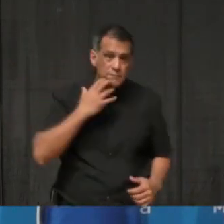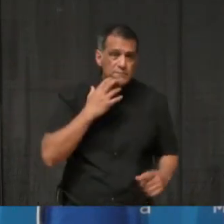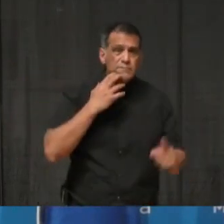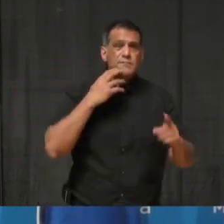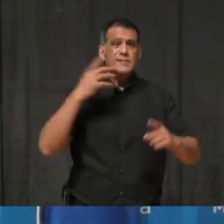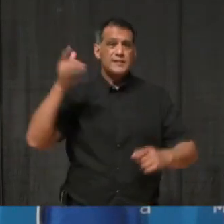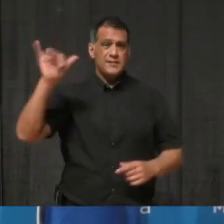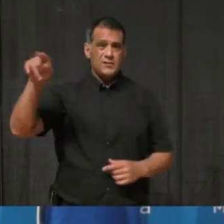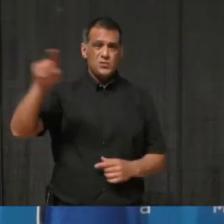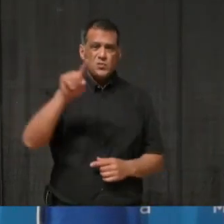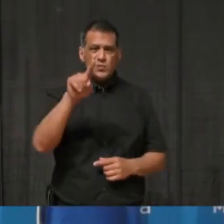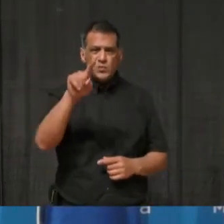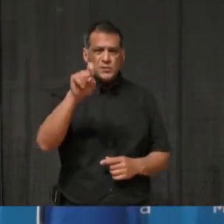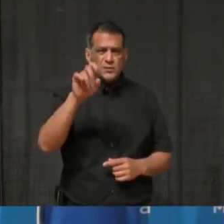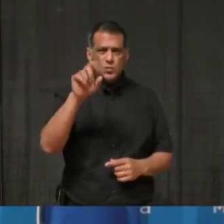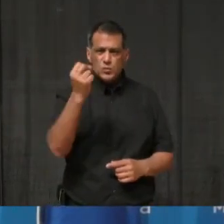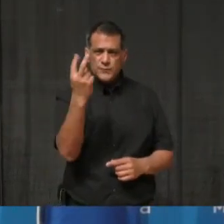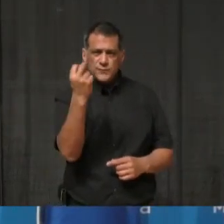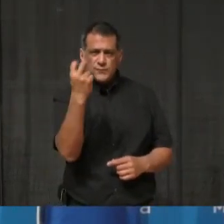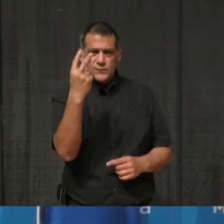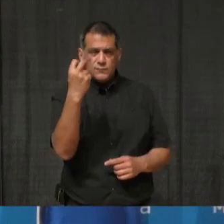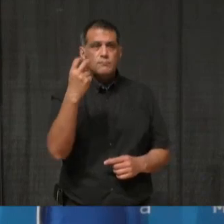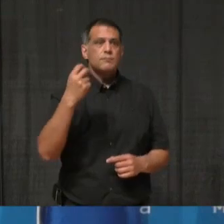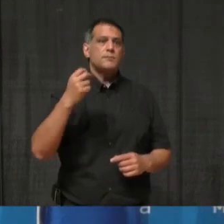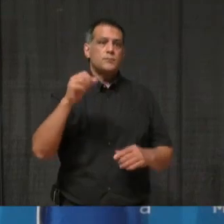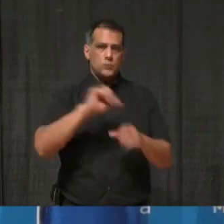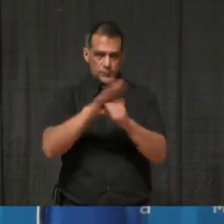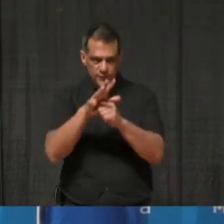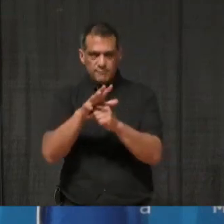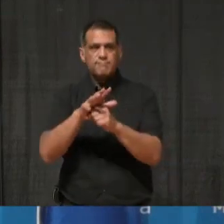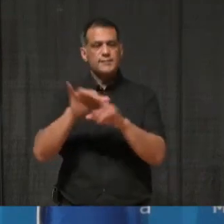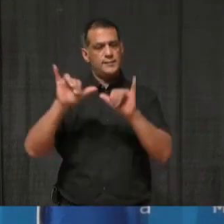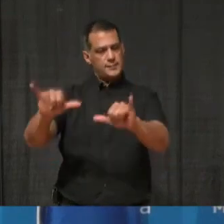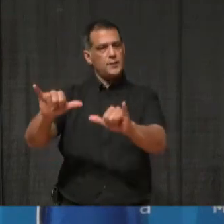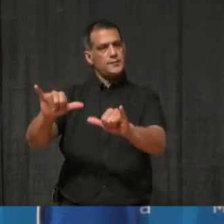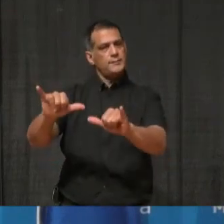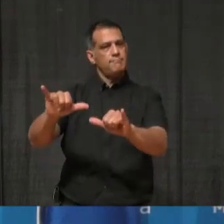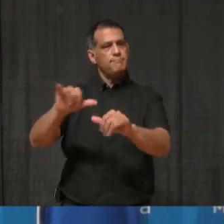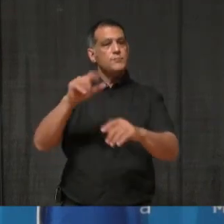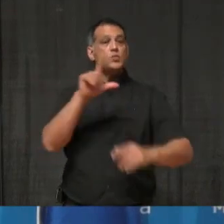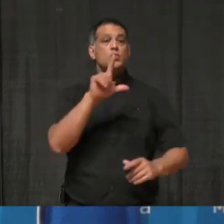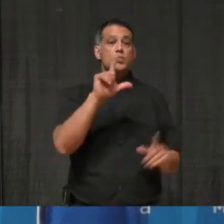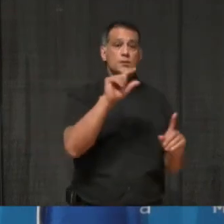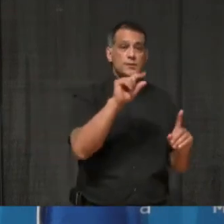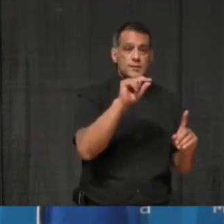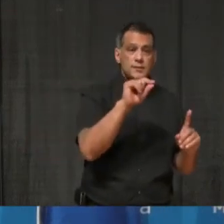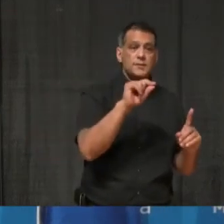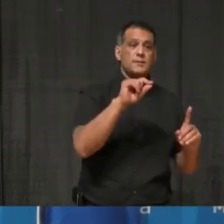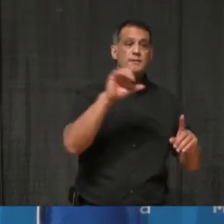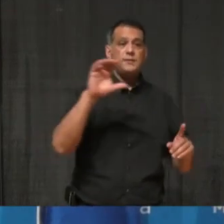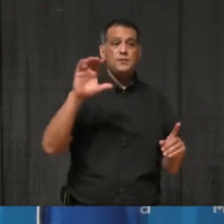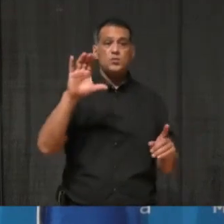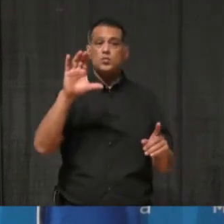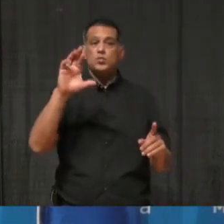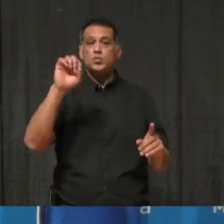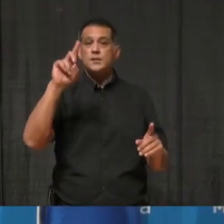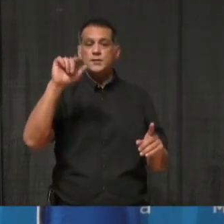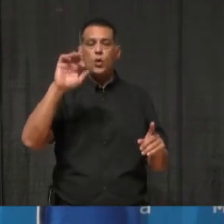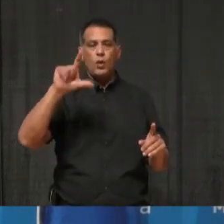with 112 COVID hospitalizations, with 20 patients in critical care, and another 56